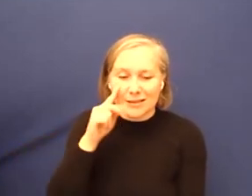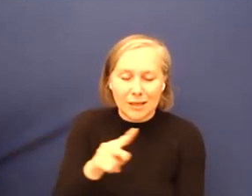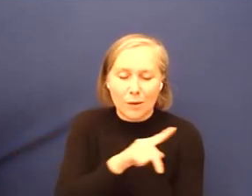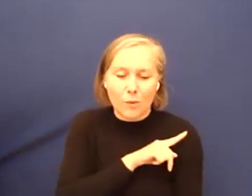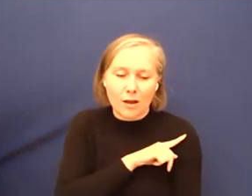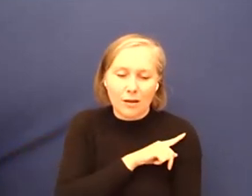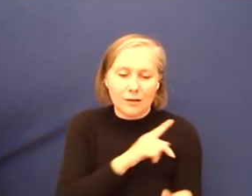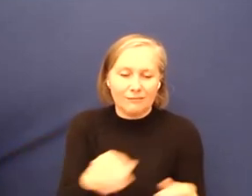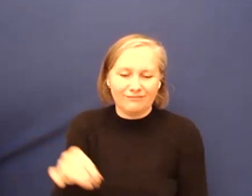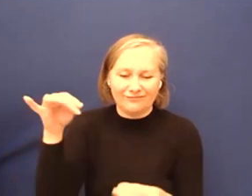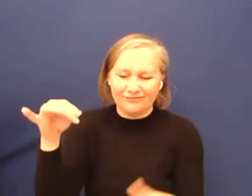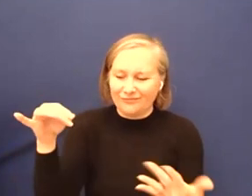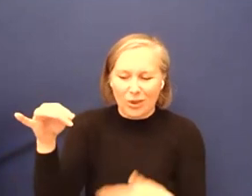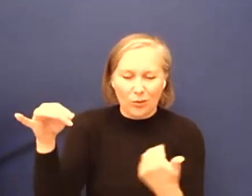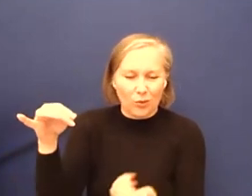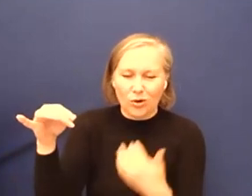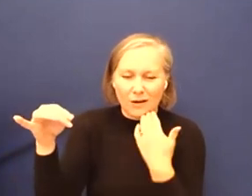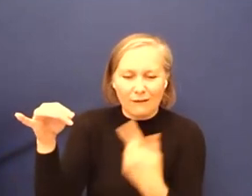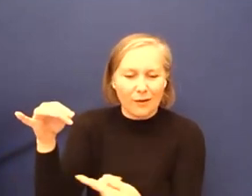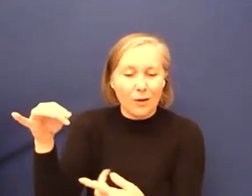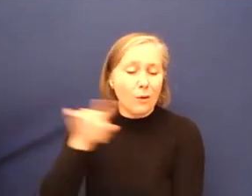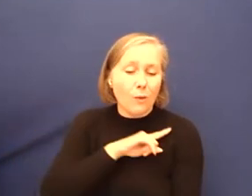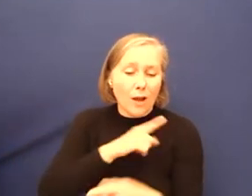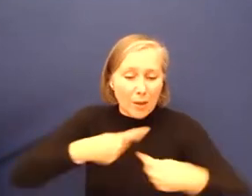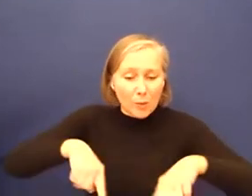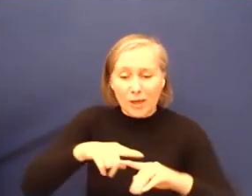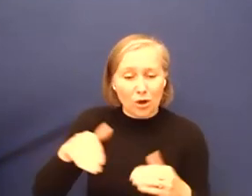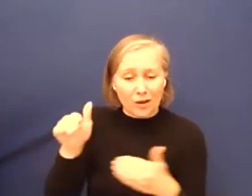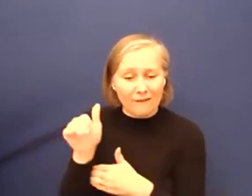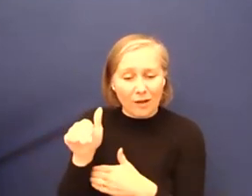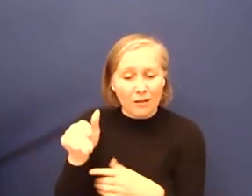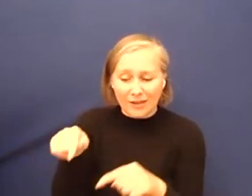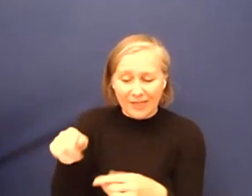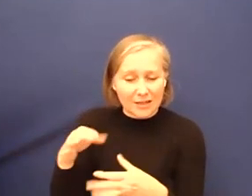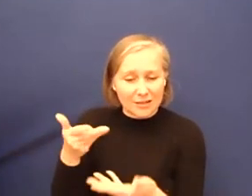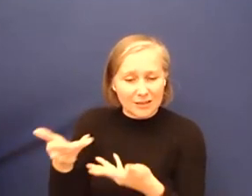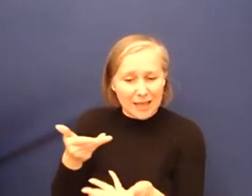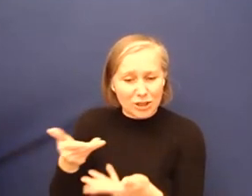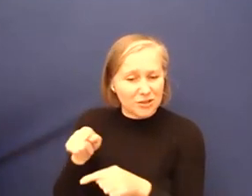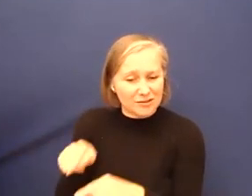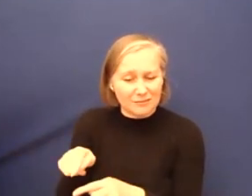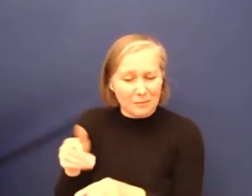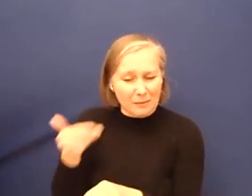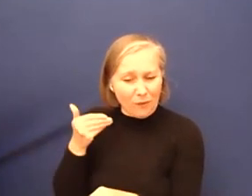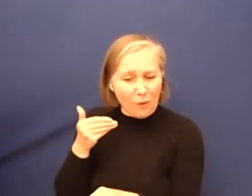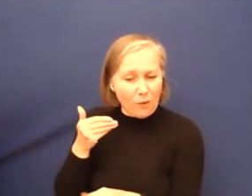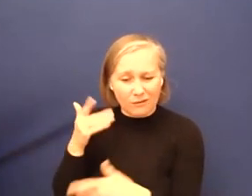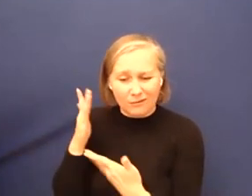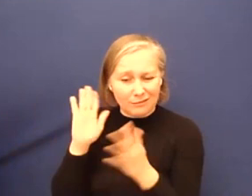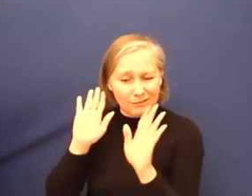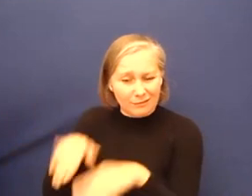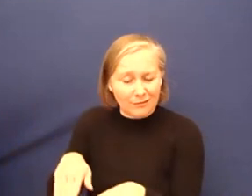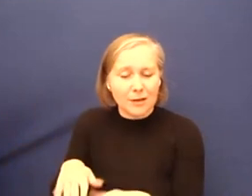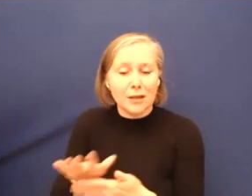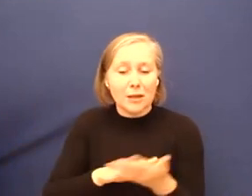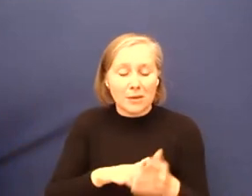purpose because we weren't involved in that. There was no meaningful engagement about it. Um, and we can also see that with